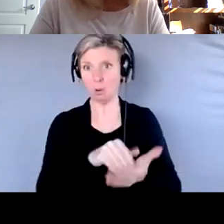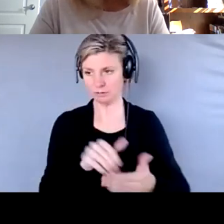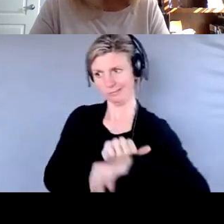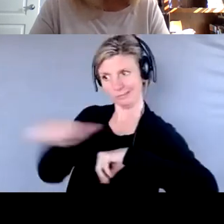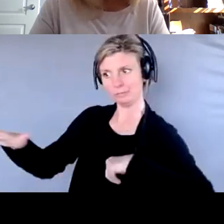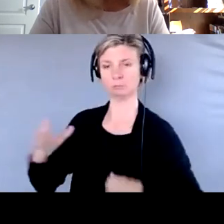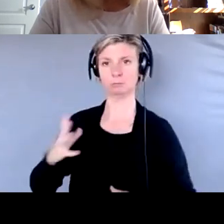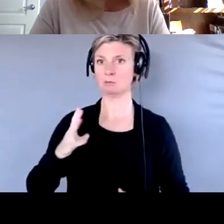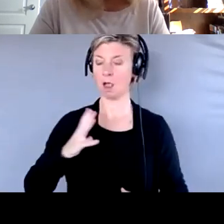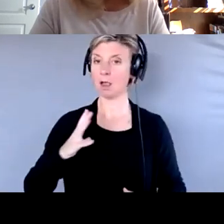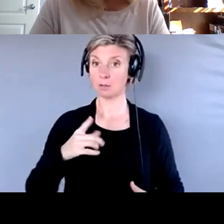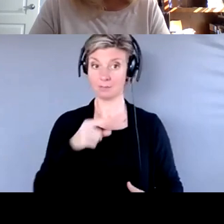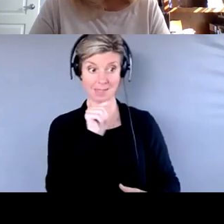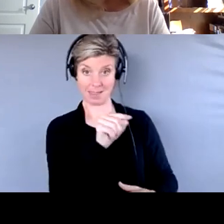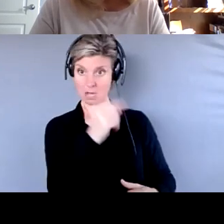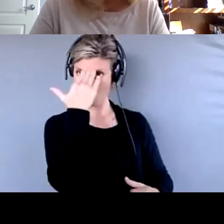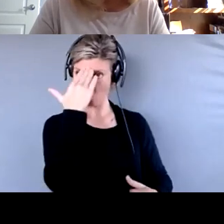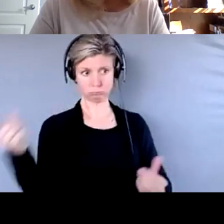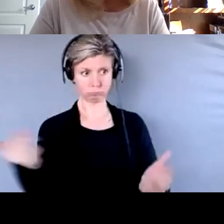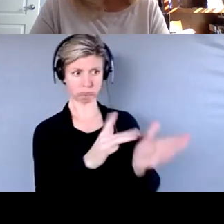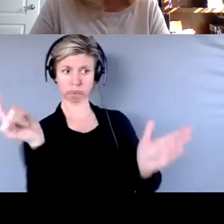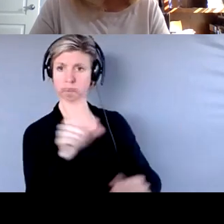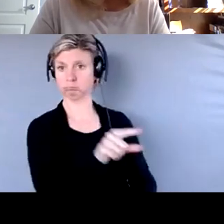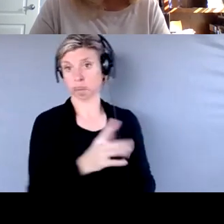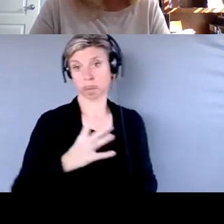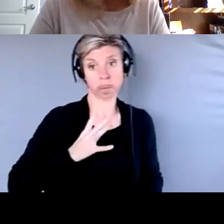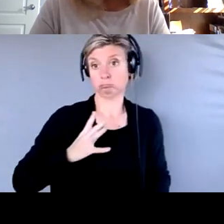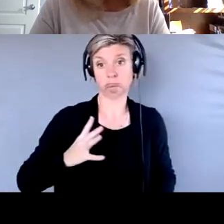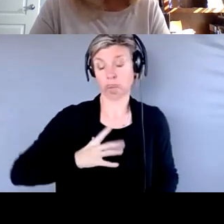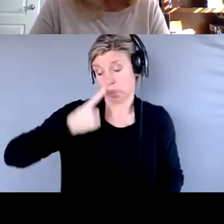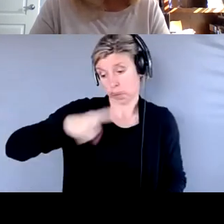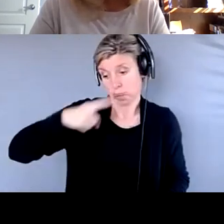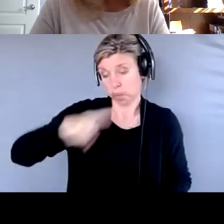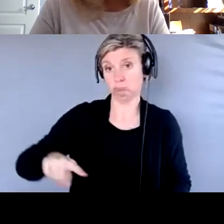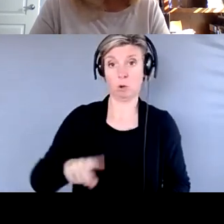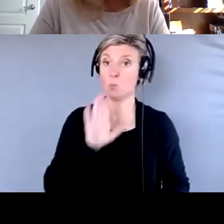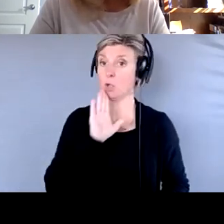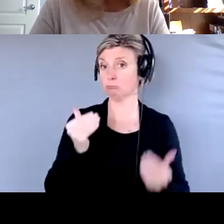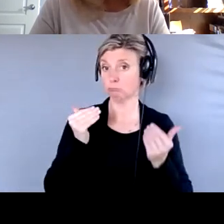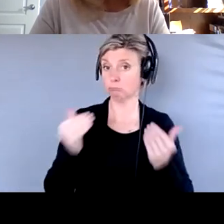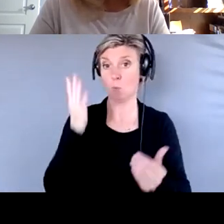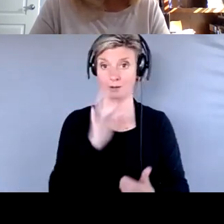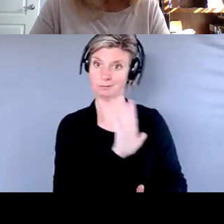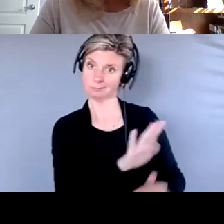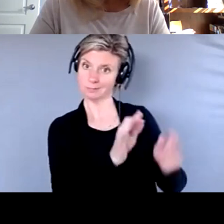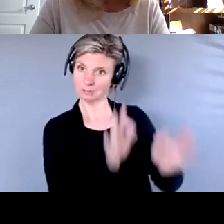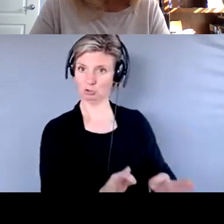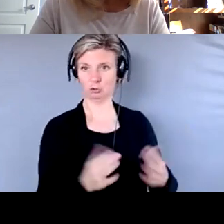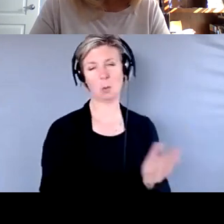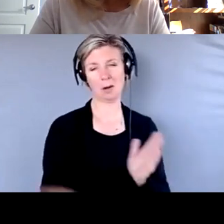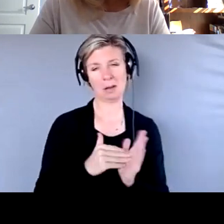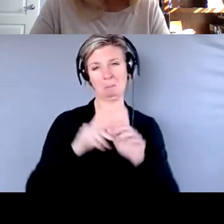they're okay to do that. And they're okay to lose out on that. So, you know, it's, again, it's, I think it's very circumstance